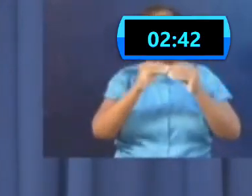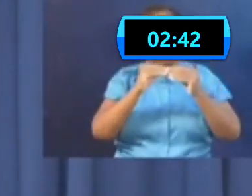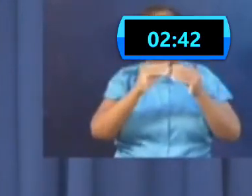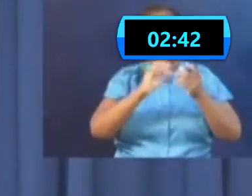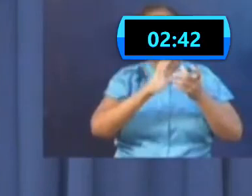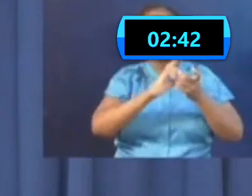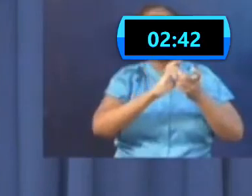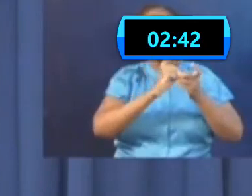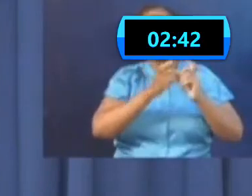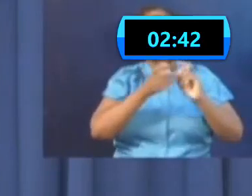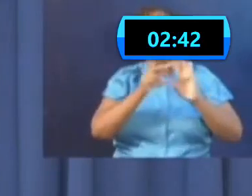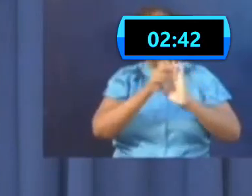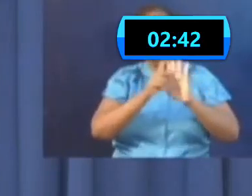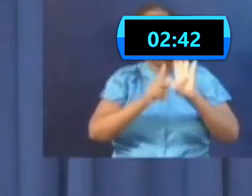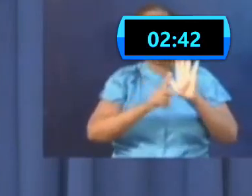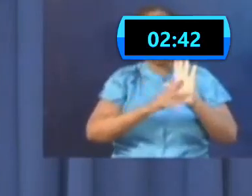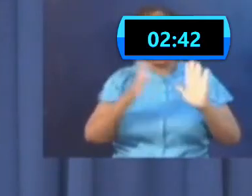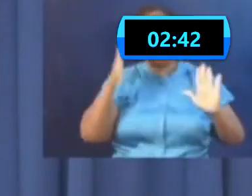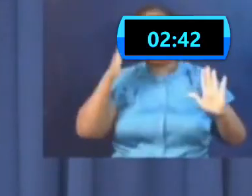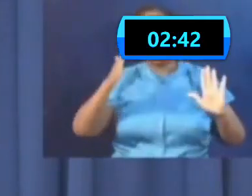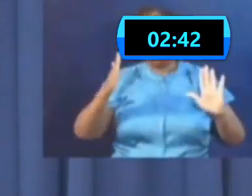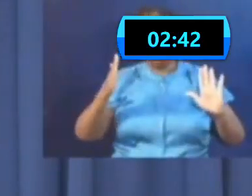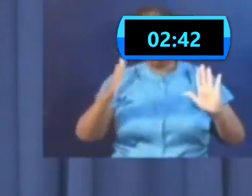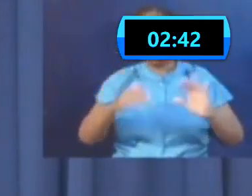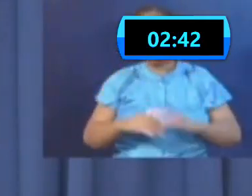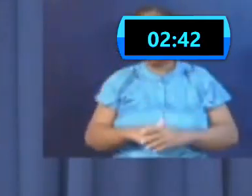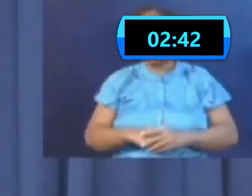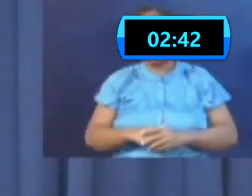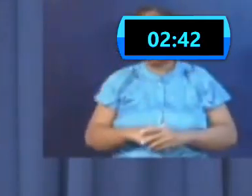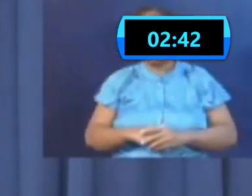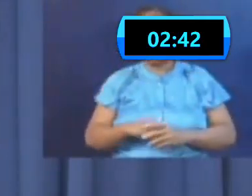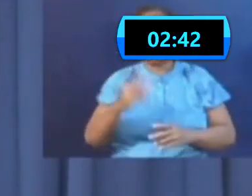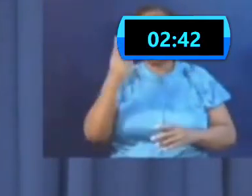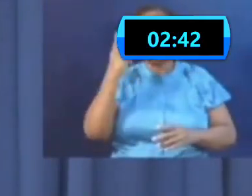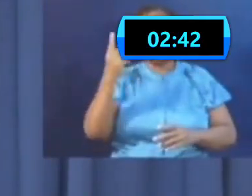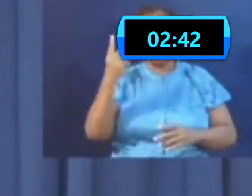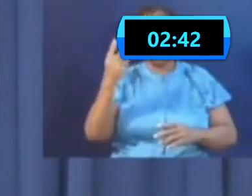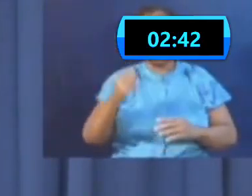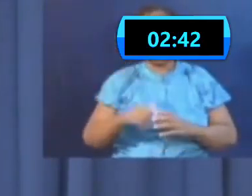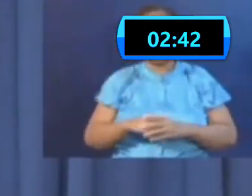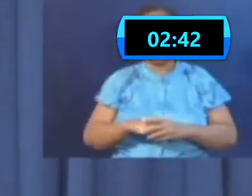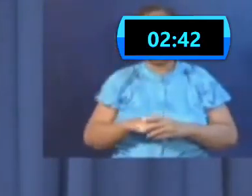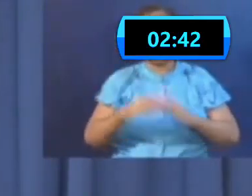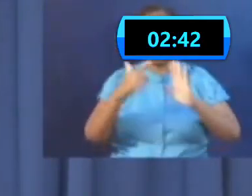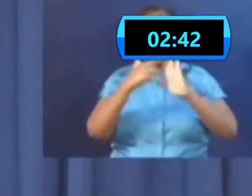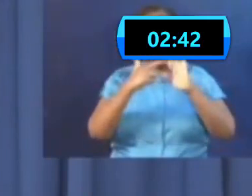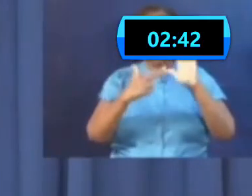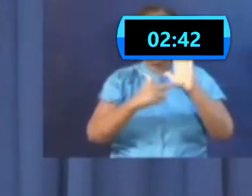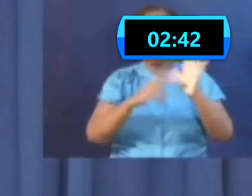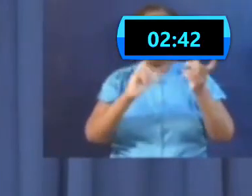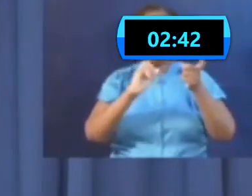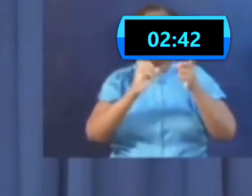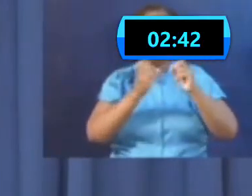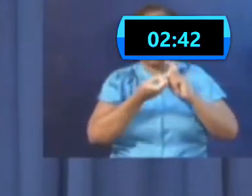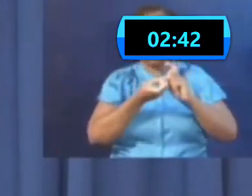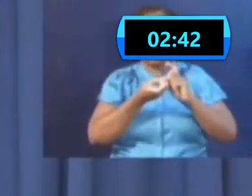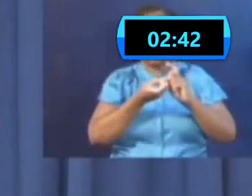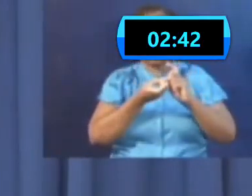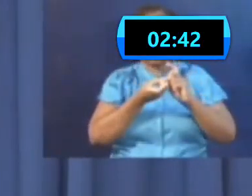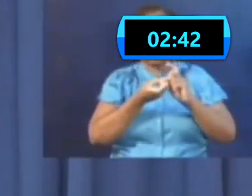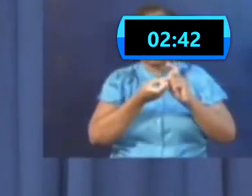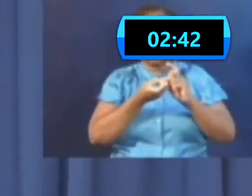are the two refinements we have made to the policy, to the escalation policy, which we announced on Wednesday.